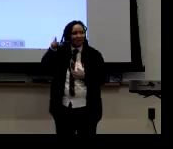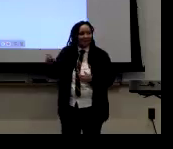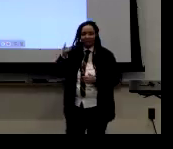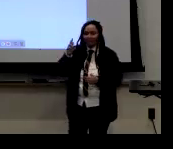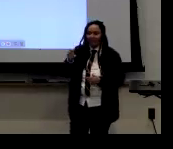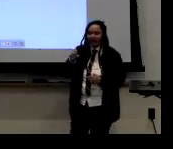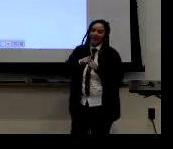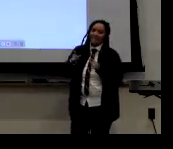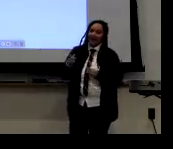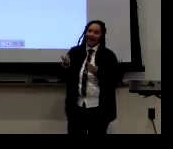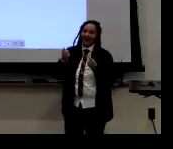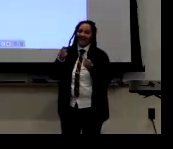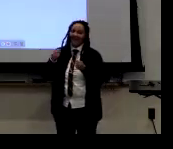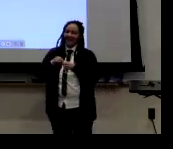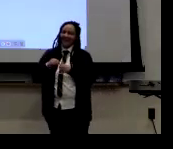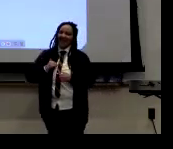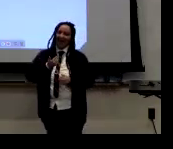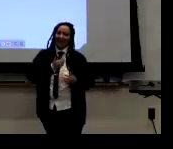that how many people actually did it.